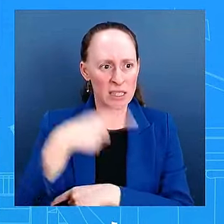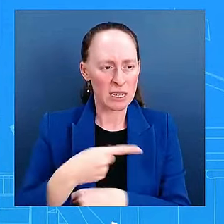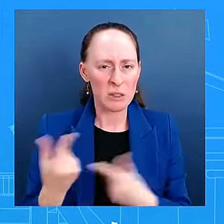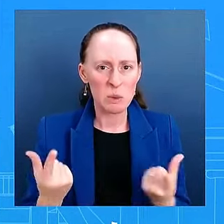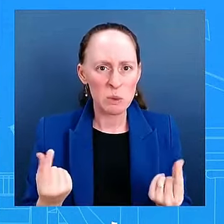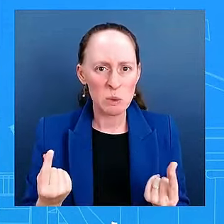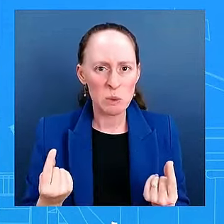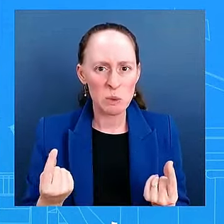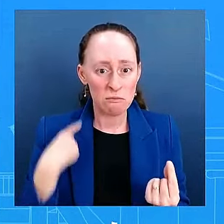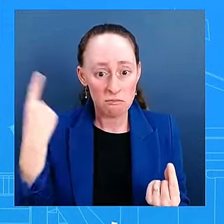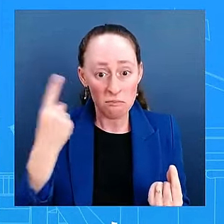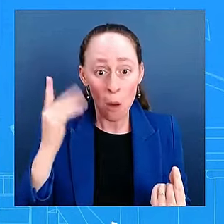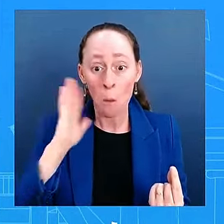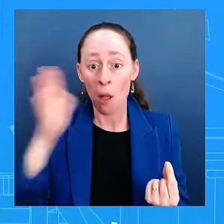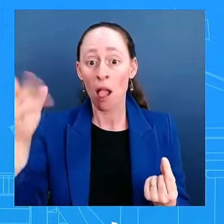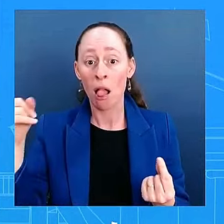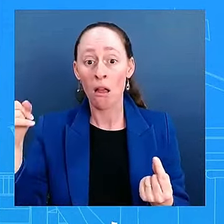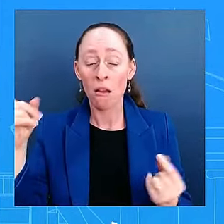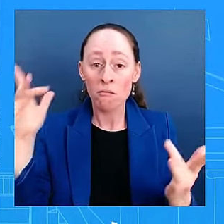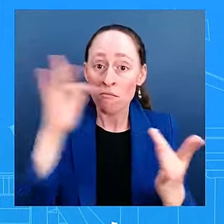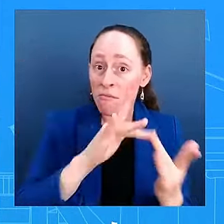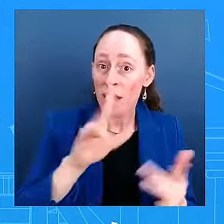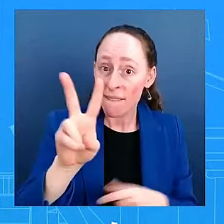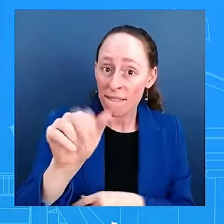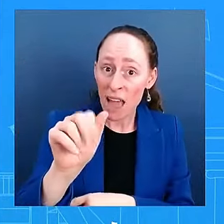I'm sorry. You're talking about the vice president? Yes. Okay.